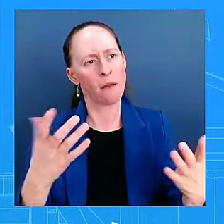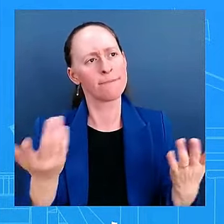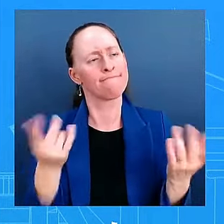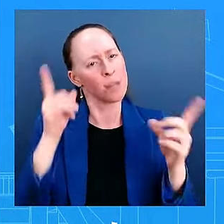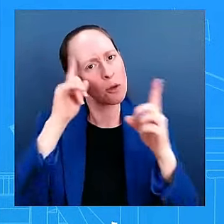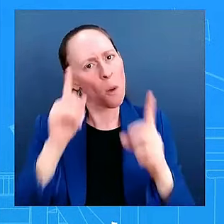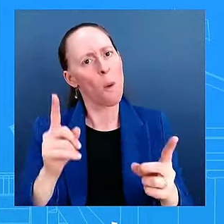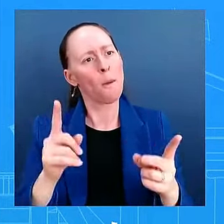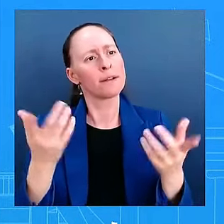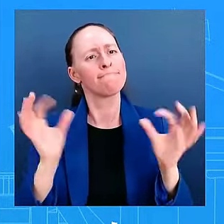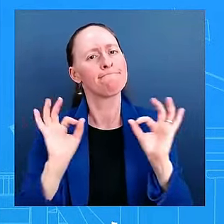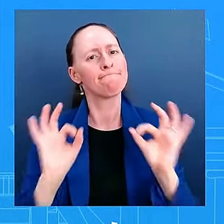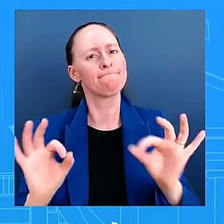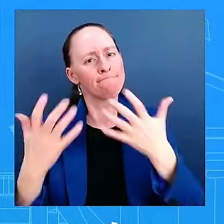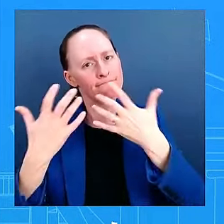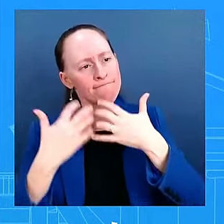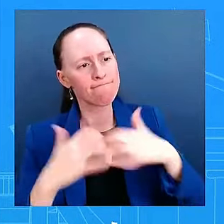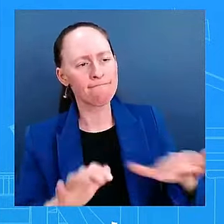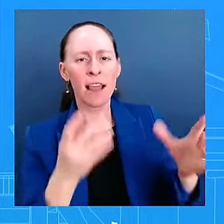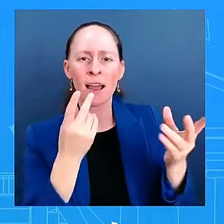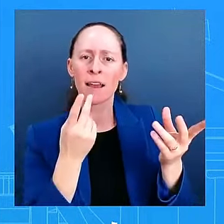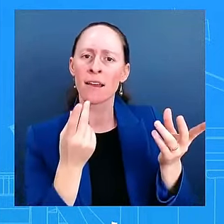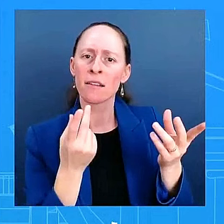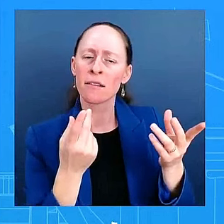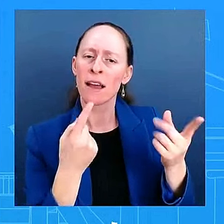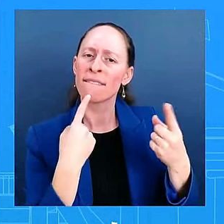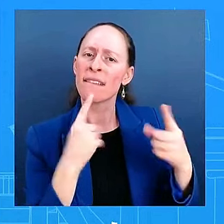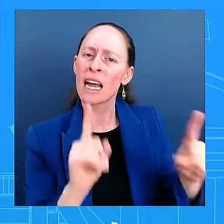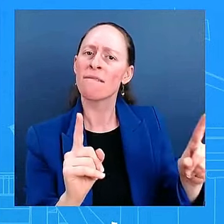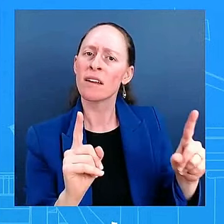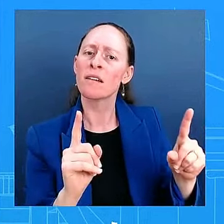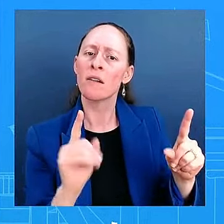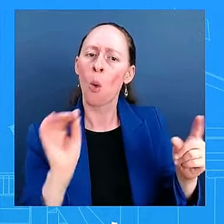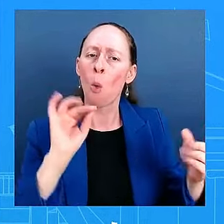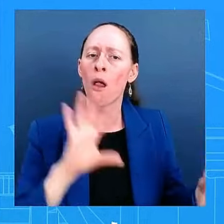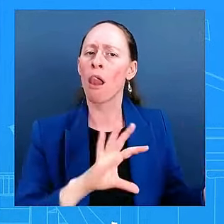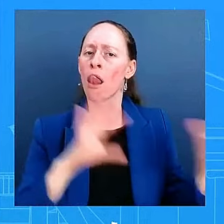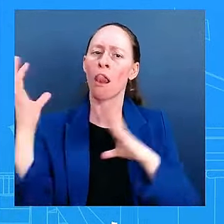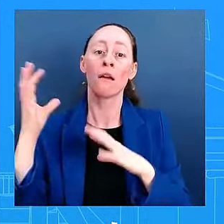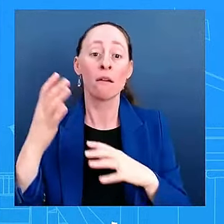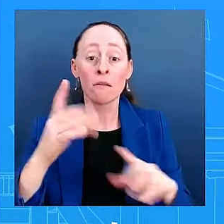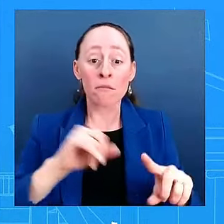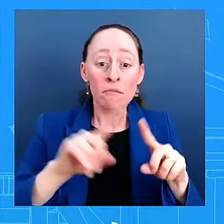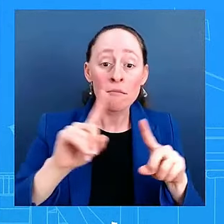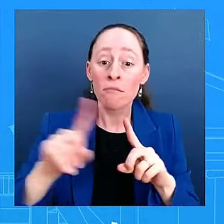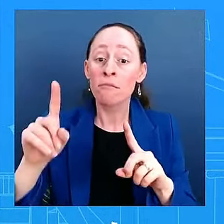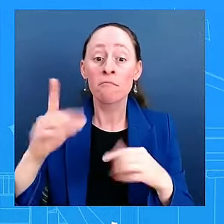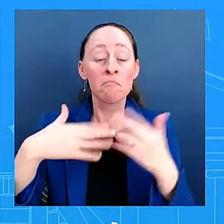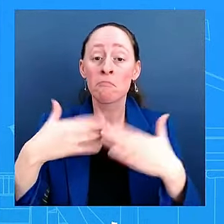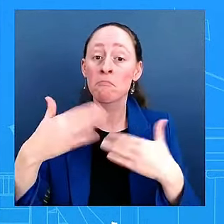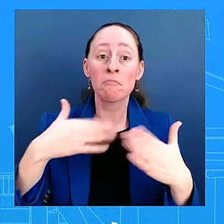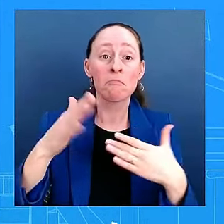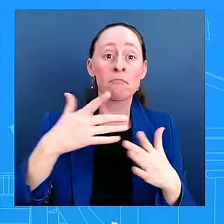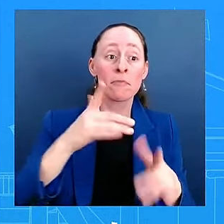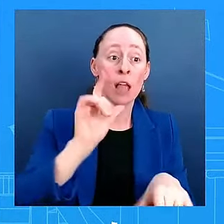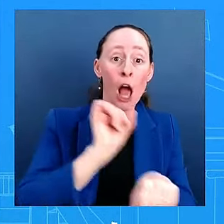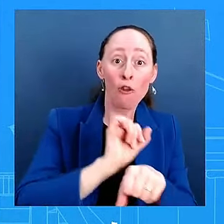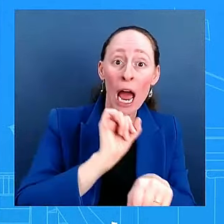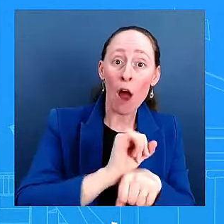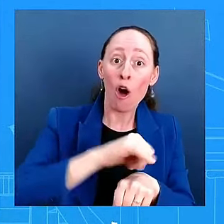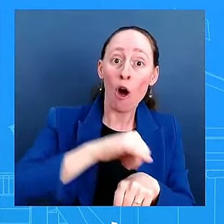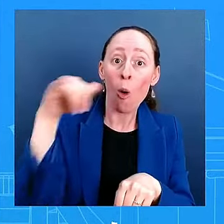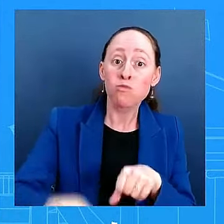Career, political. We want to make sure that that transition happens in an orderly way.